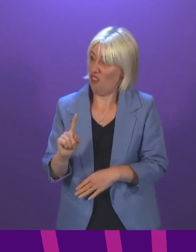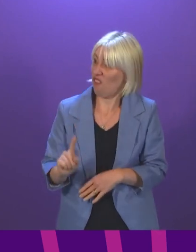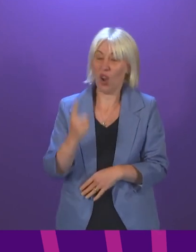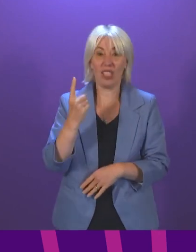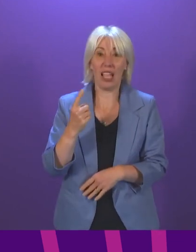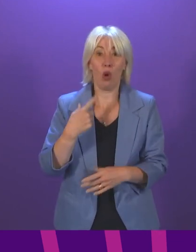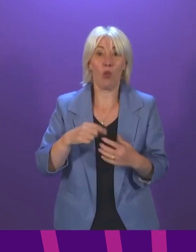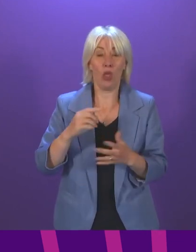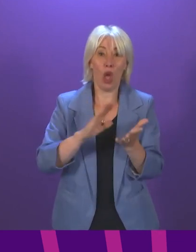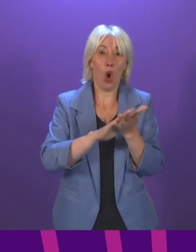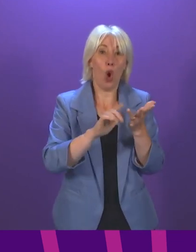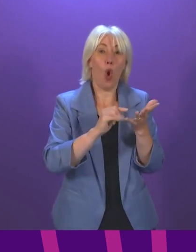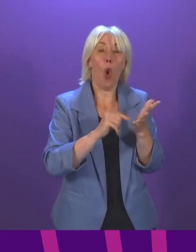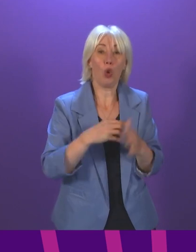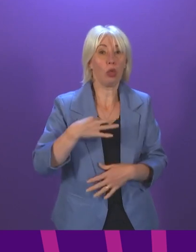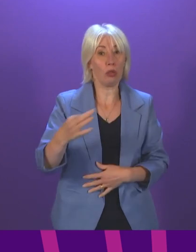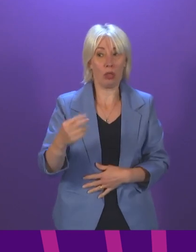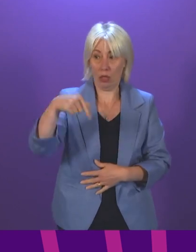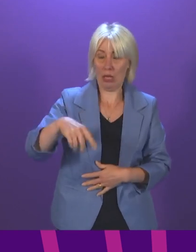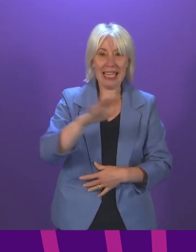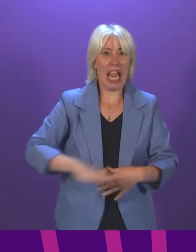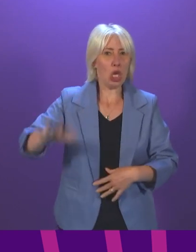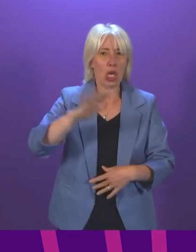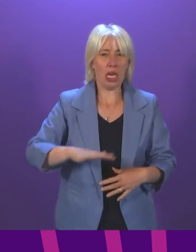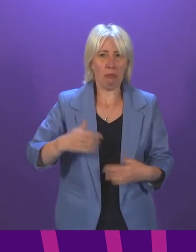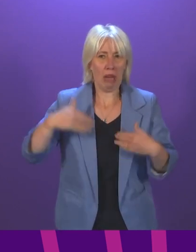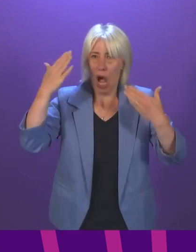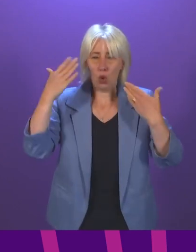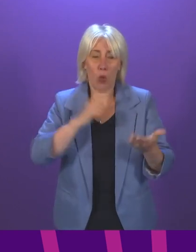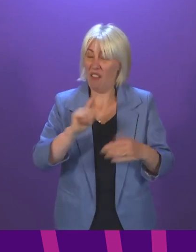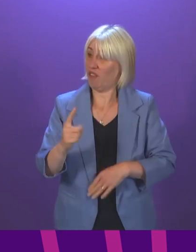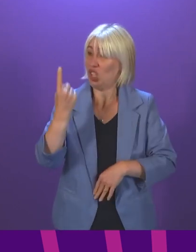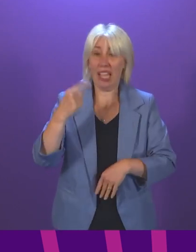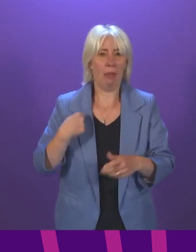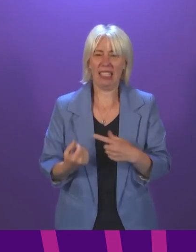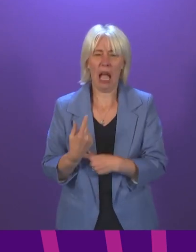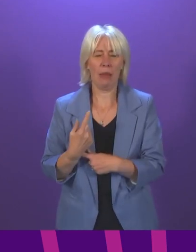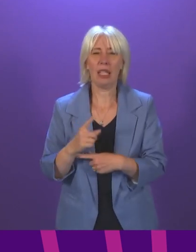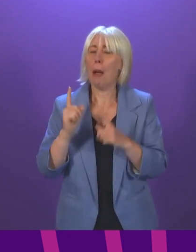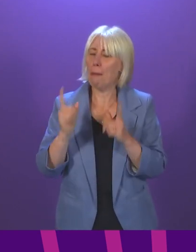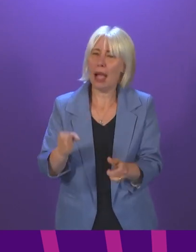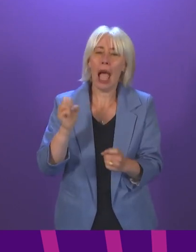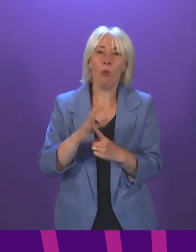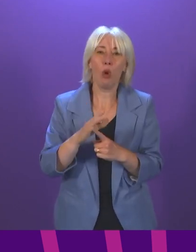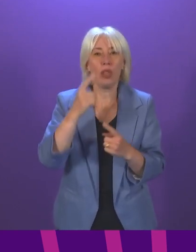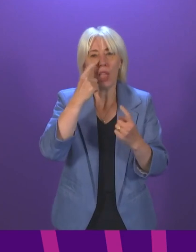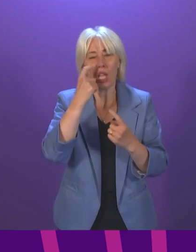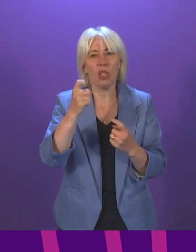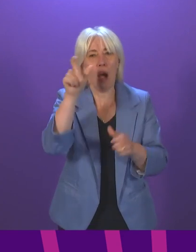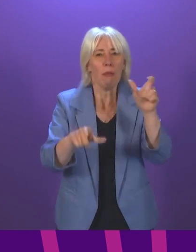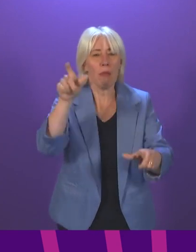nation has not done so, but I'm not particularly interested in the reasons for that. think it's important that the voice of youth is heard.